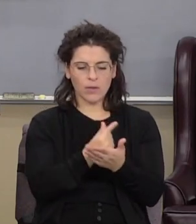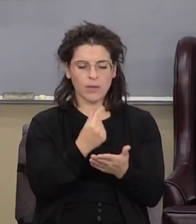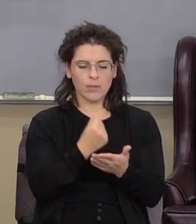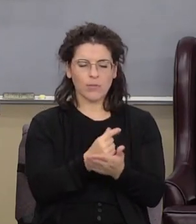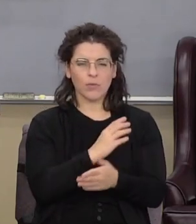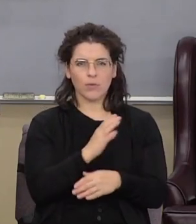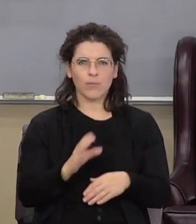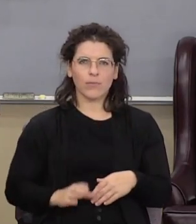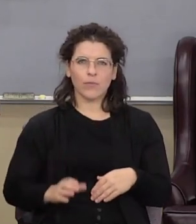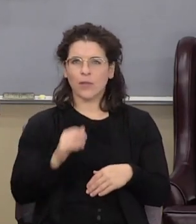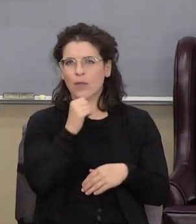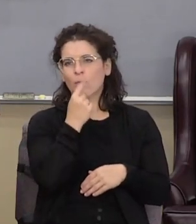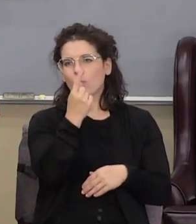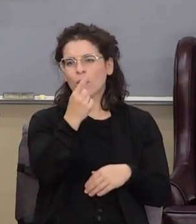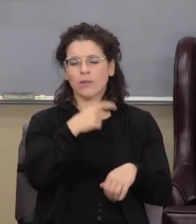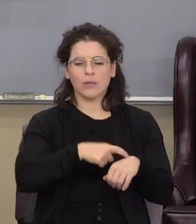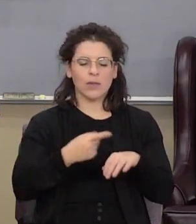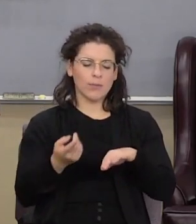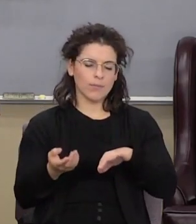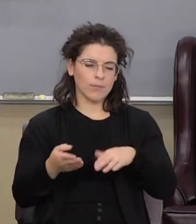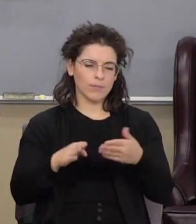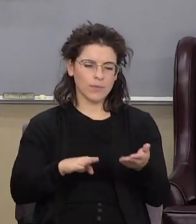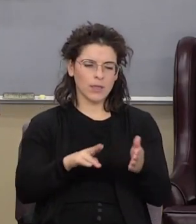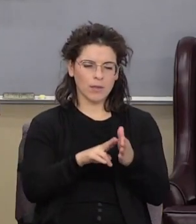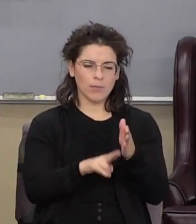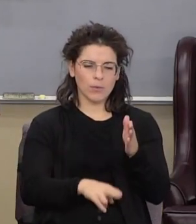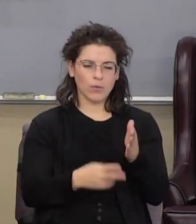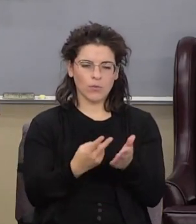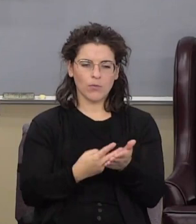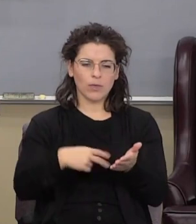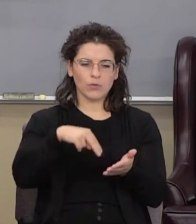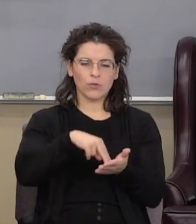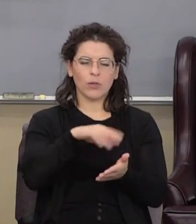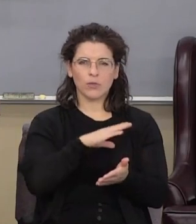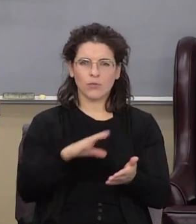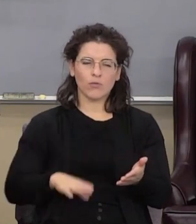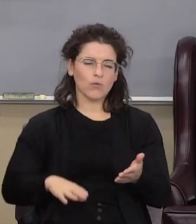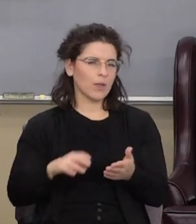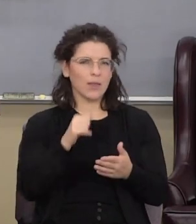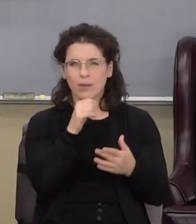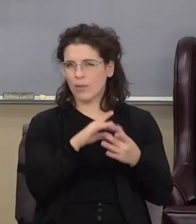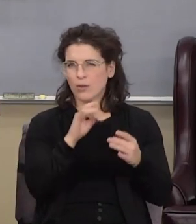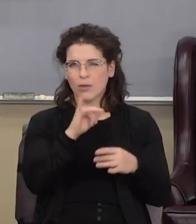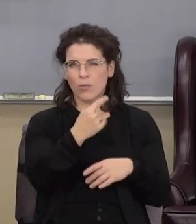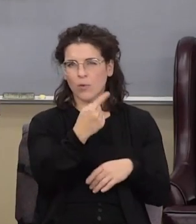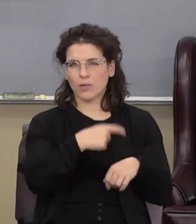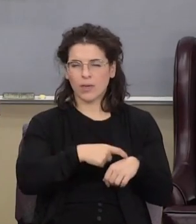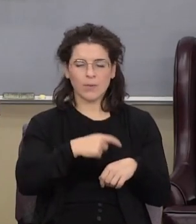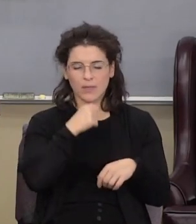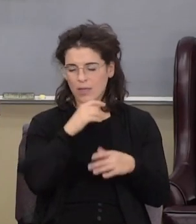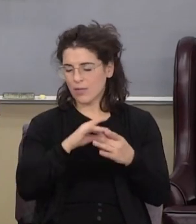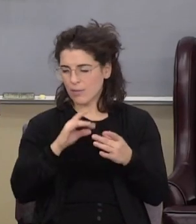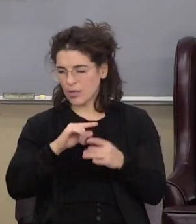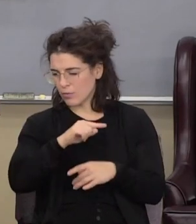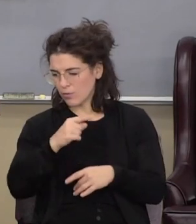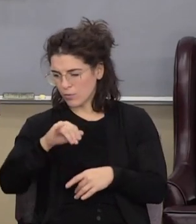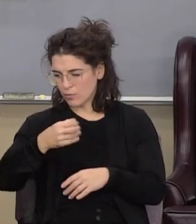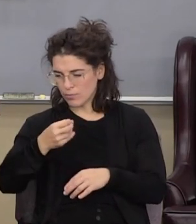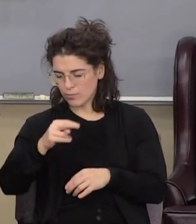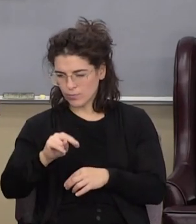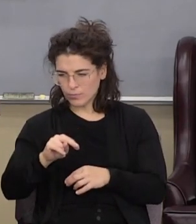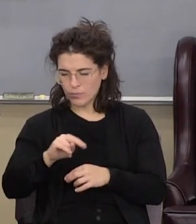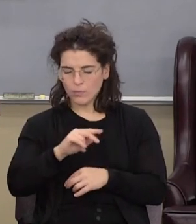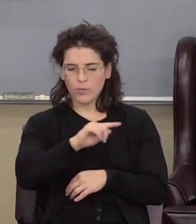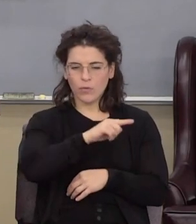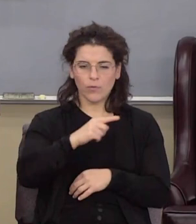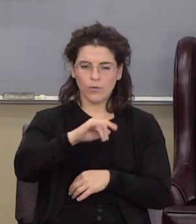once did he mention the death burial and resurrection of Christ in any of them why because that's not the message in 1st John who's